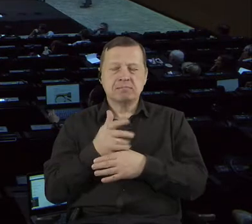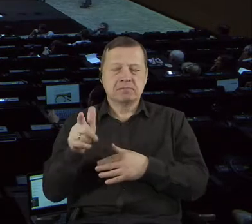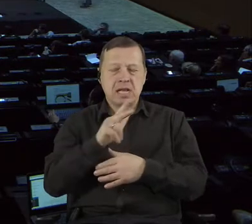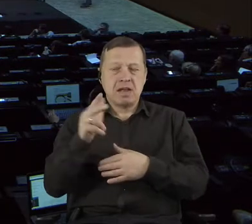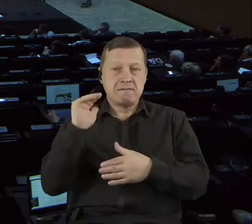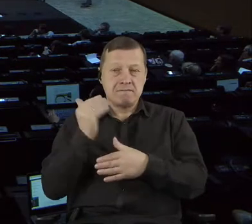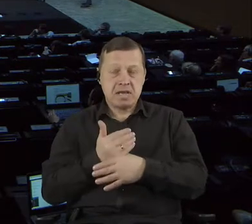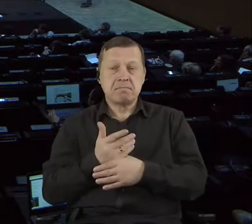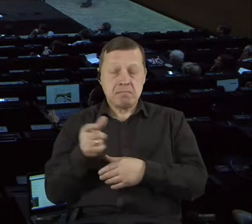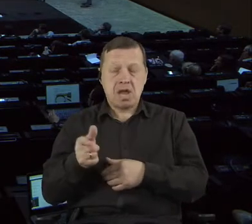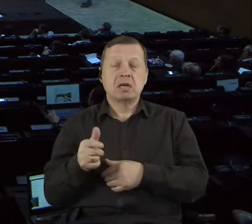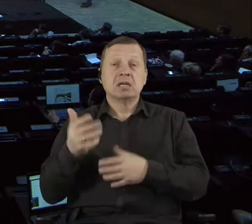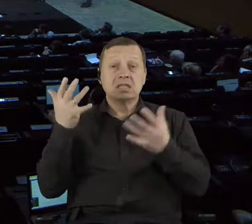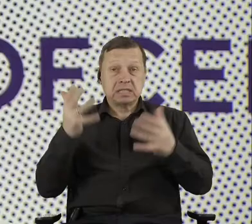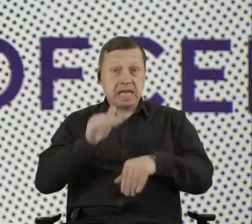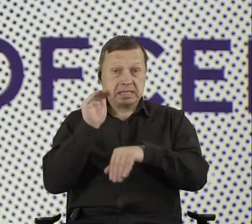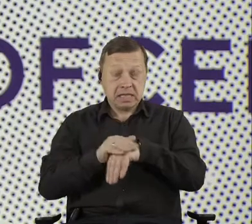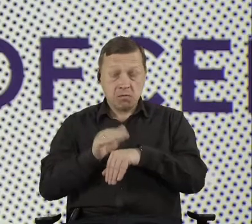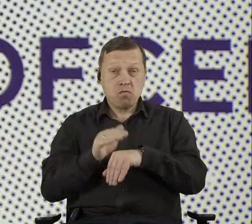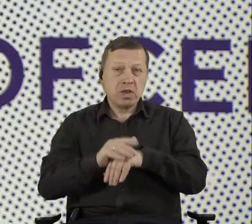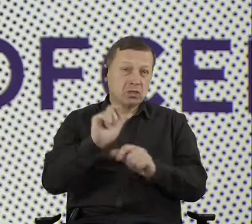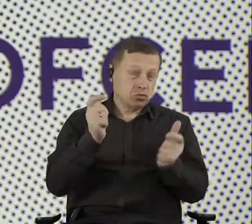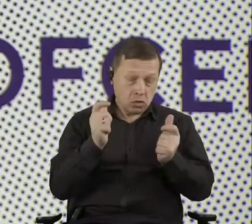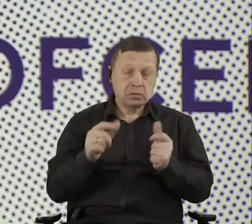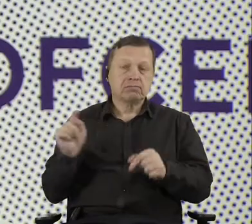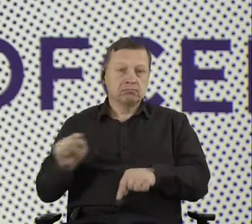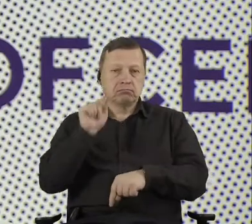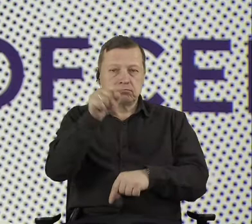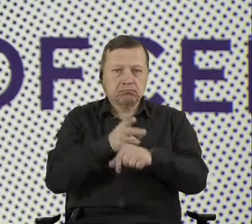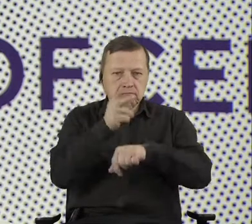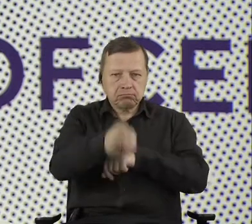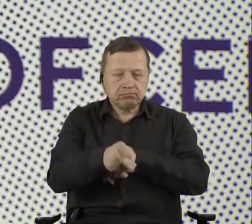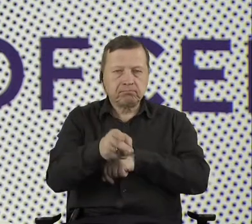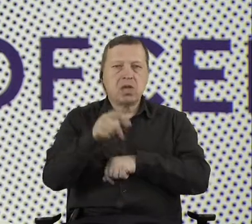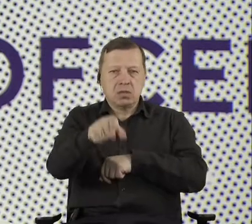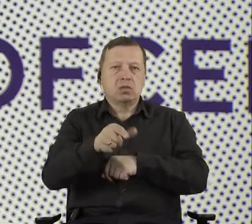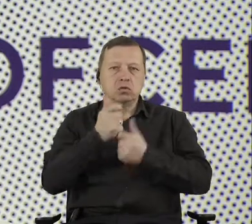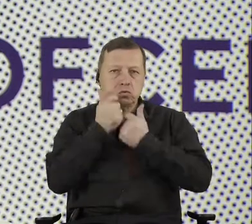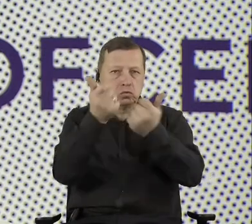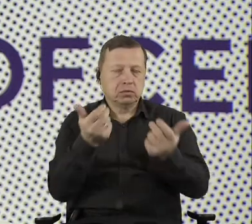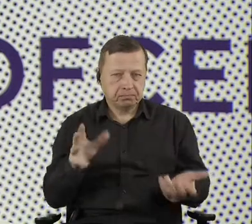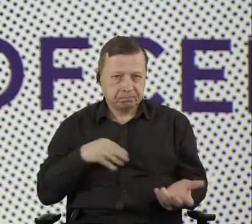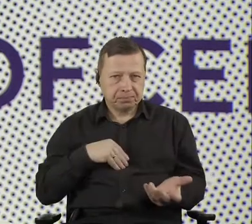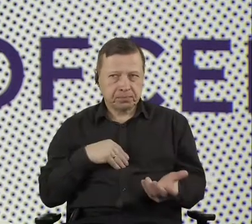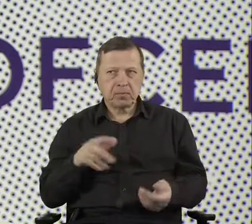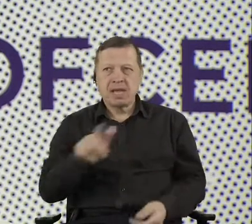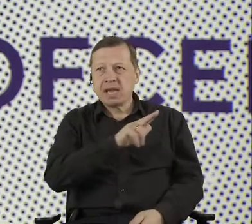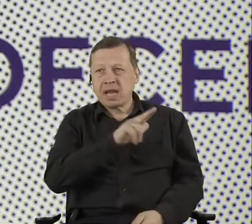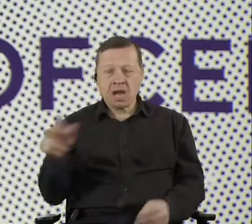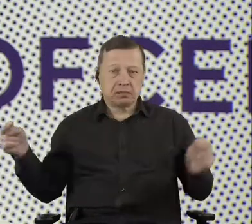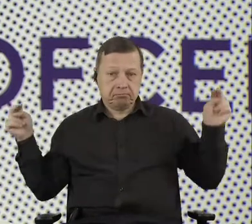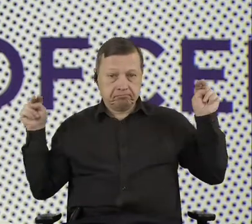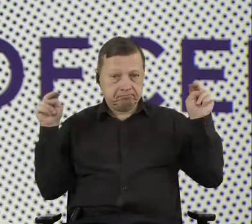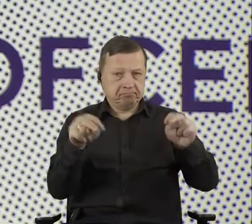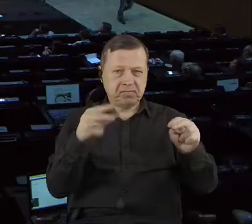But in fact, the situation when everybody could see everything not necessarily resulted